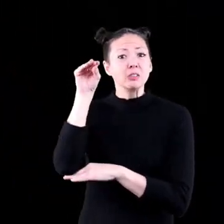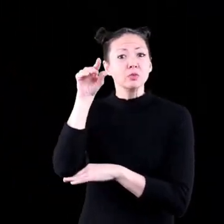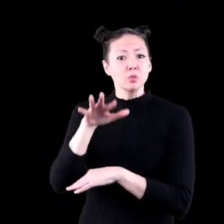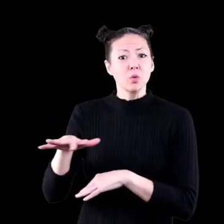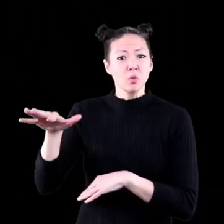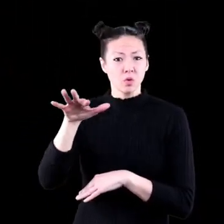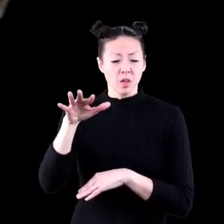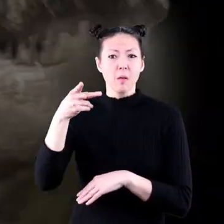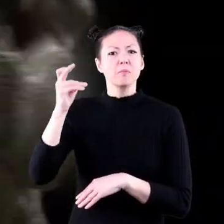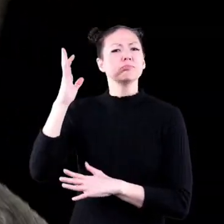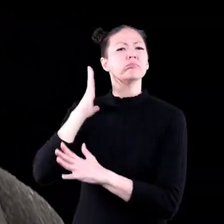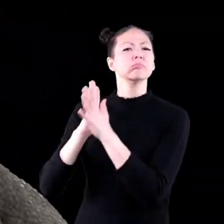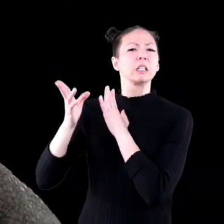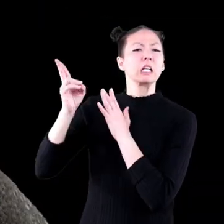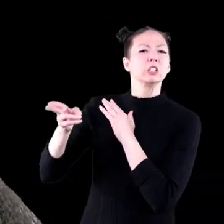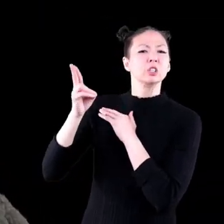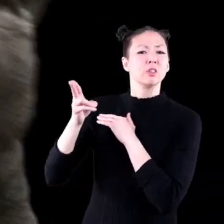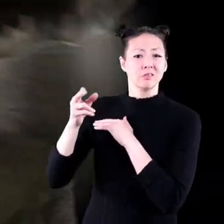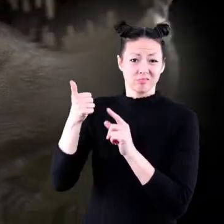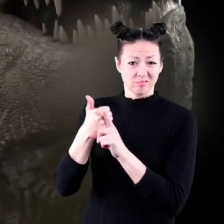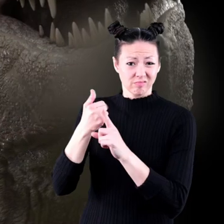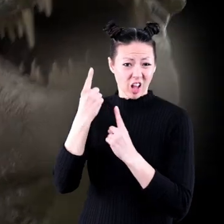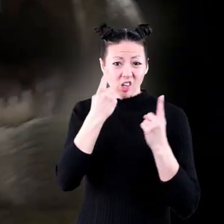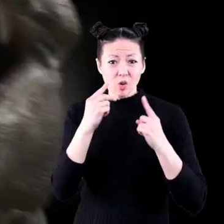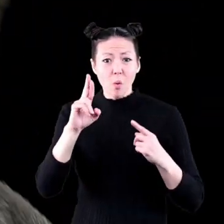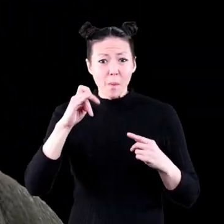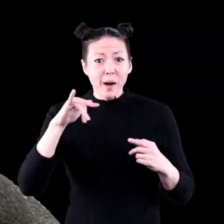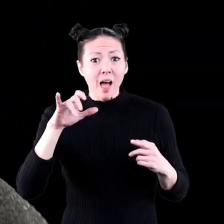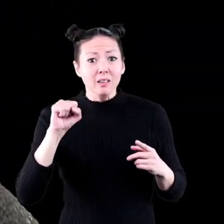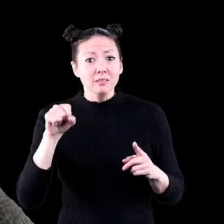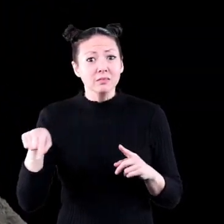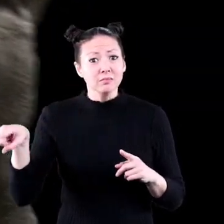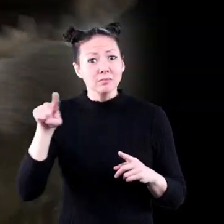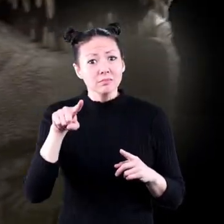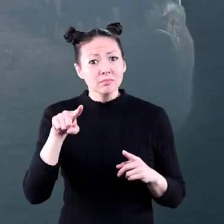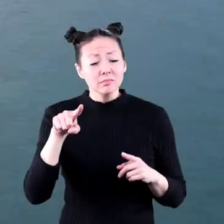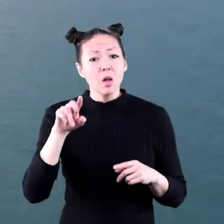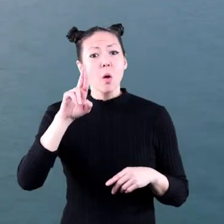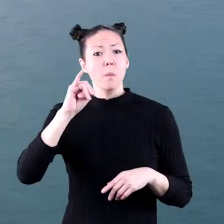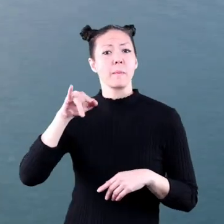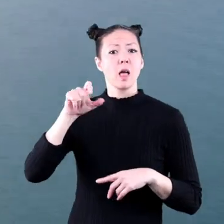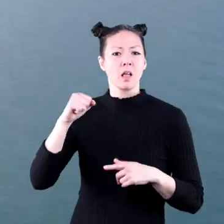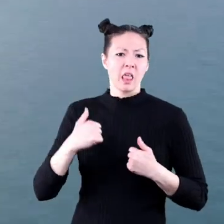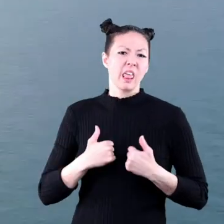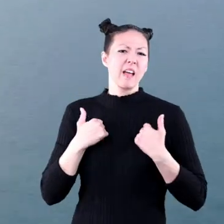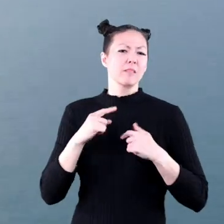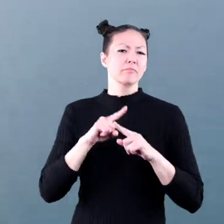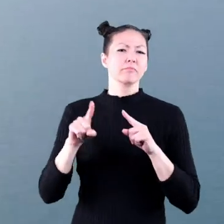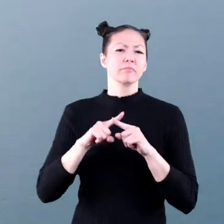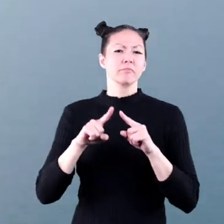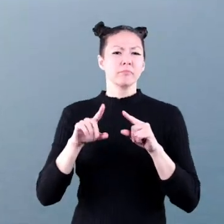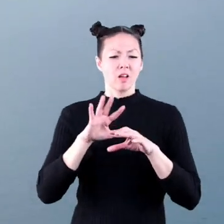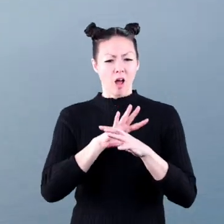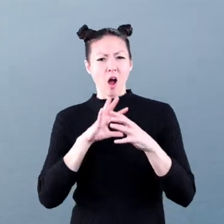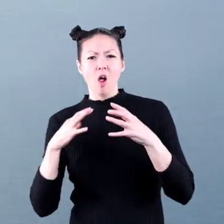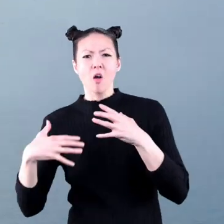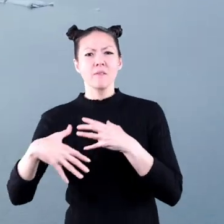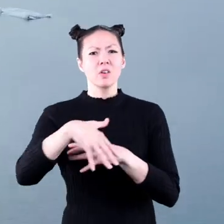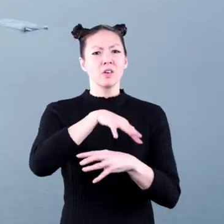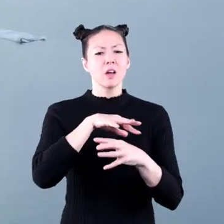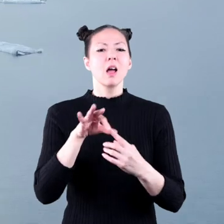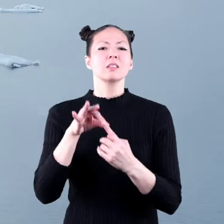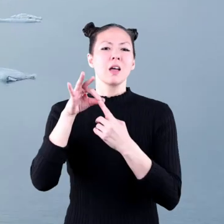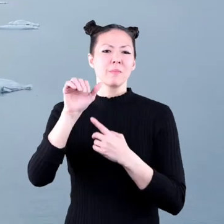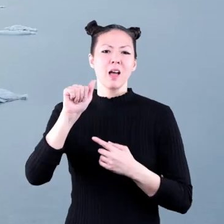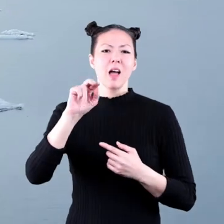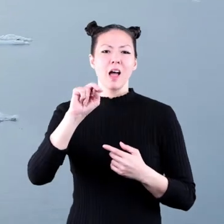dinosaurs of prehistoric times were reptiles? Reptiles live on all continents except